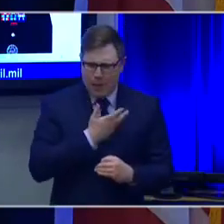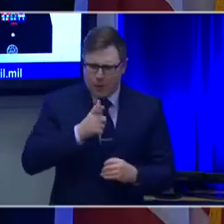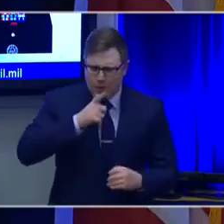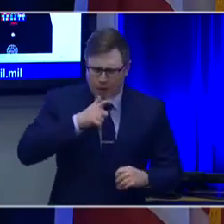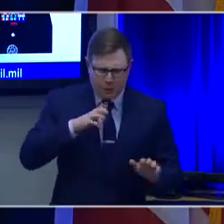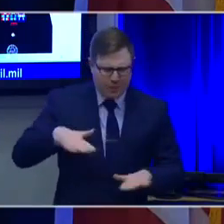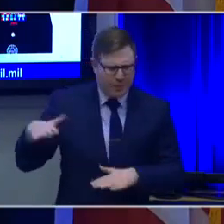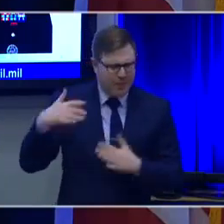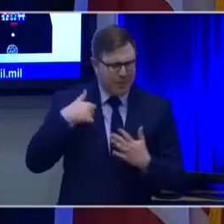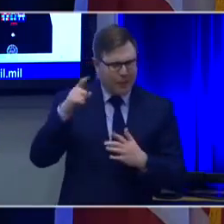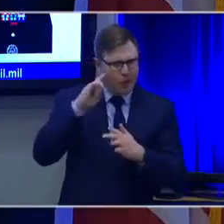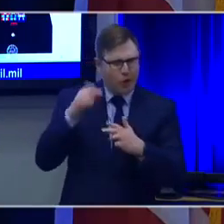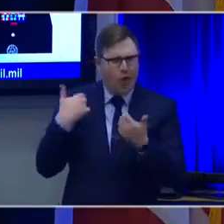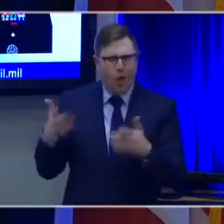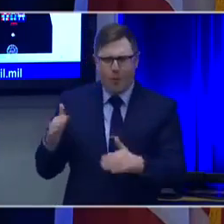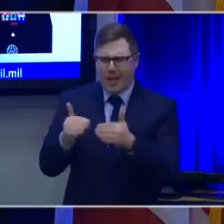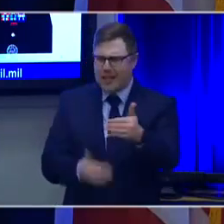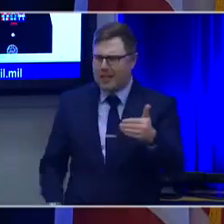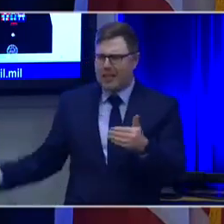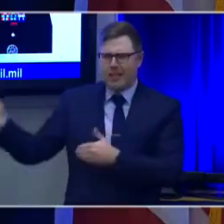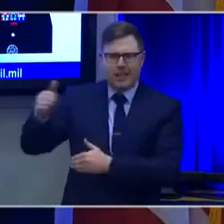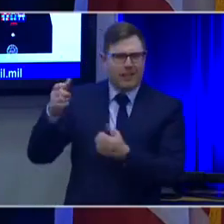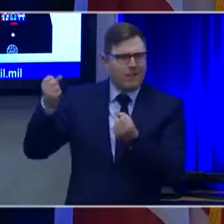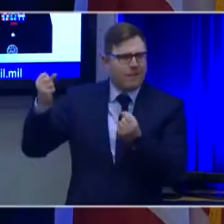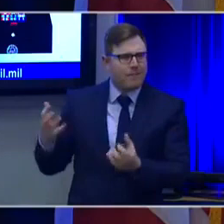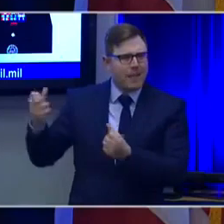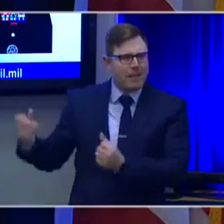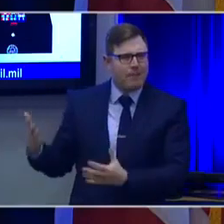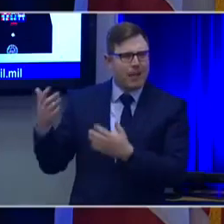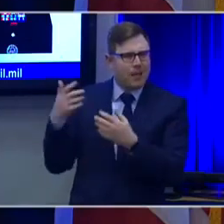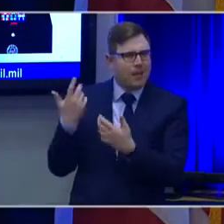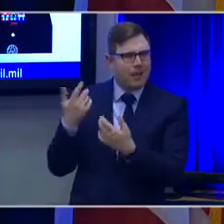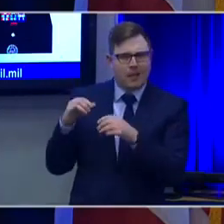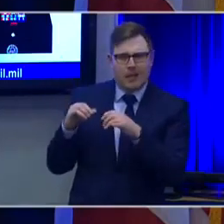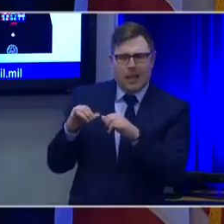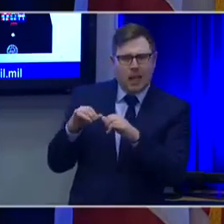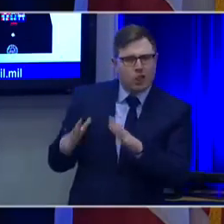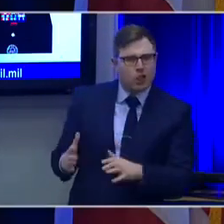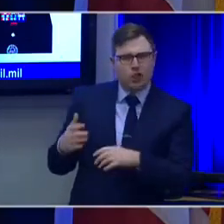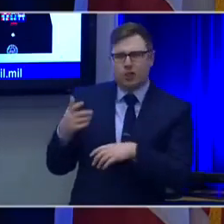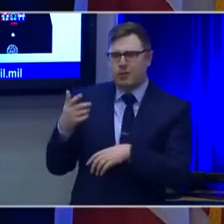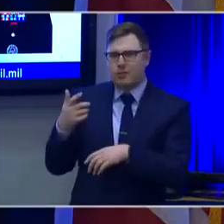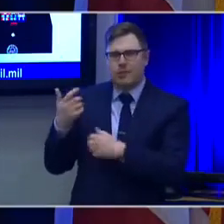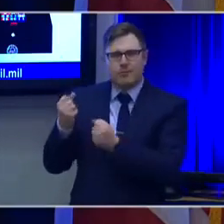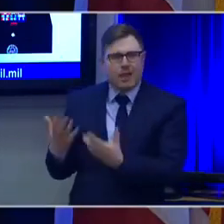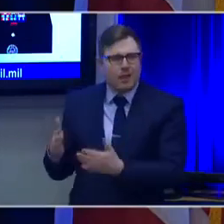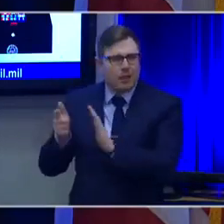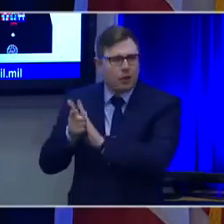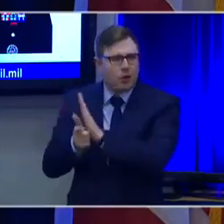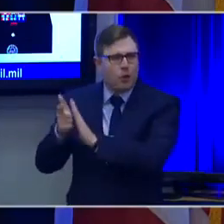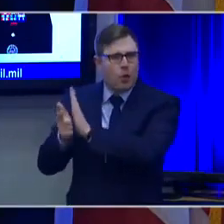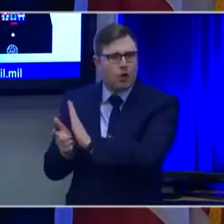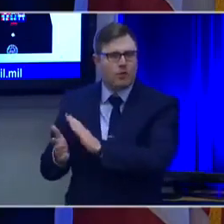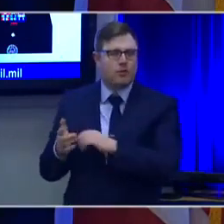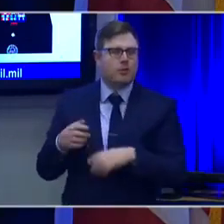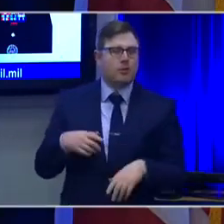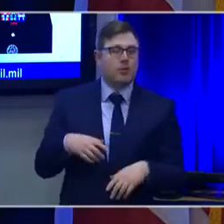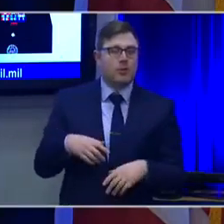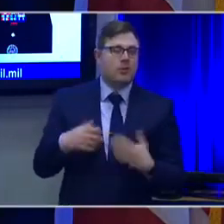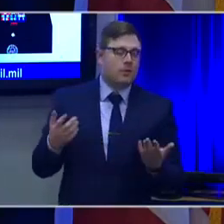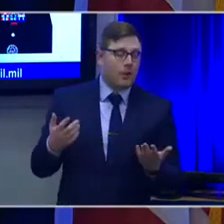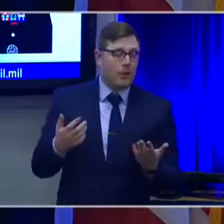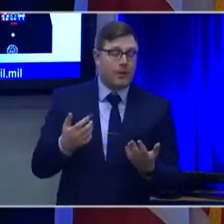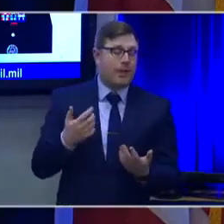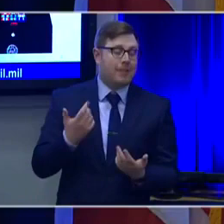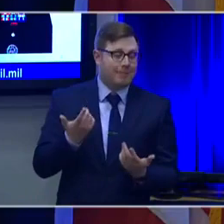got 20 engineers for every lawyer. We got less than three engineers for every lawyer. And so needless to say, I did not get